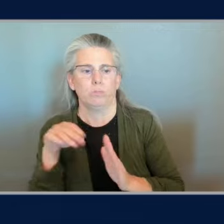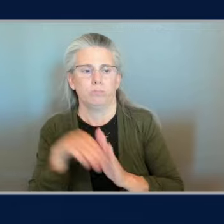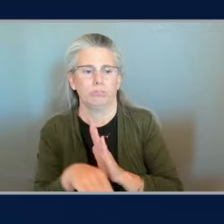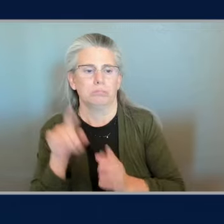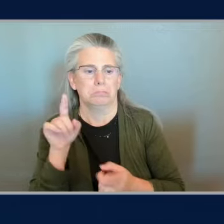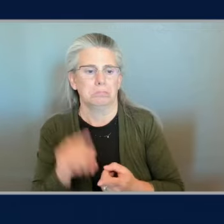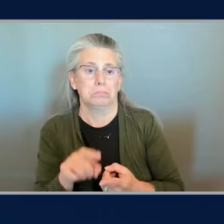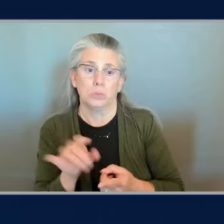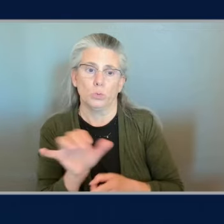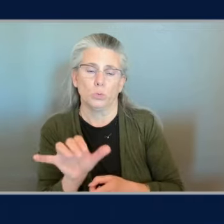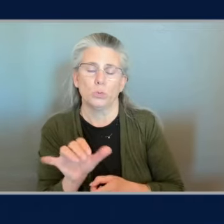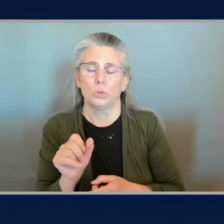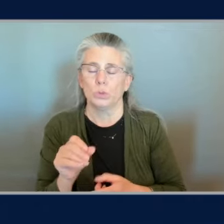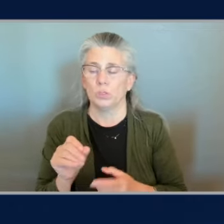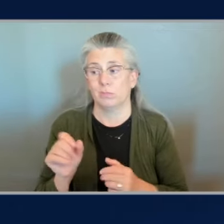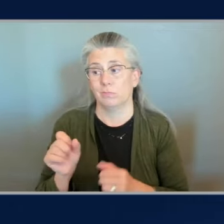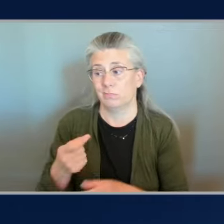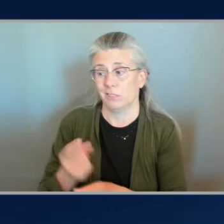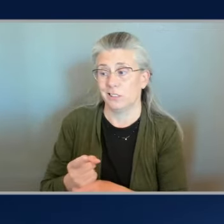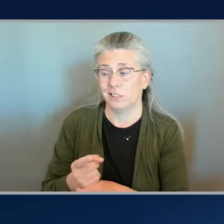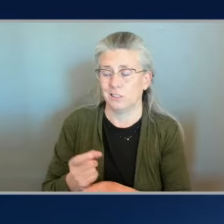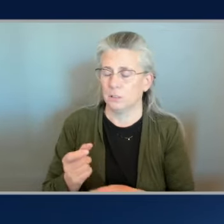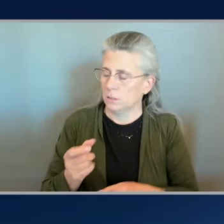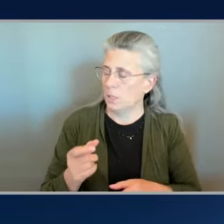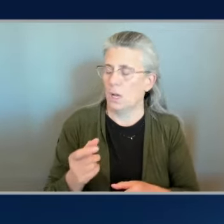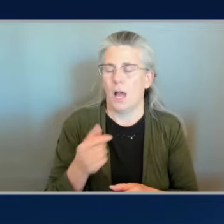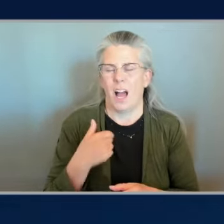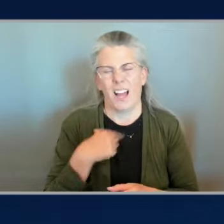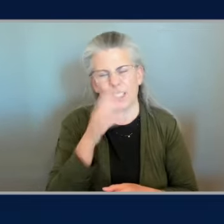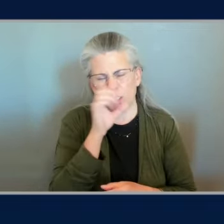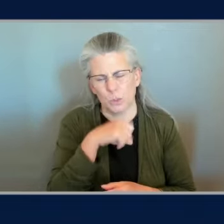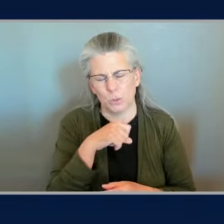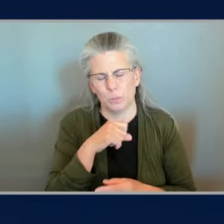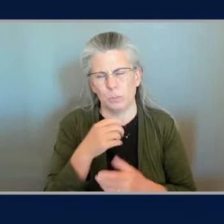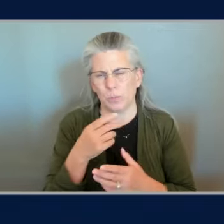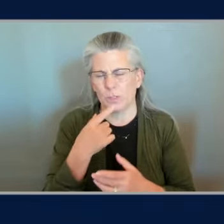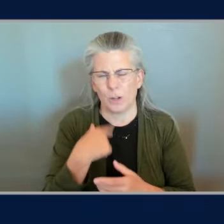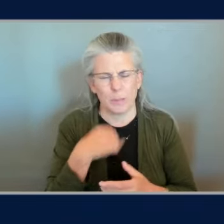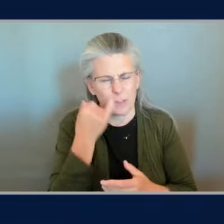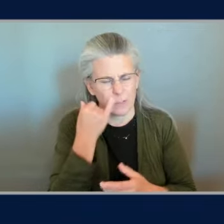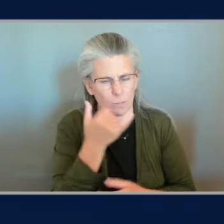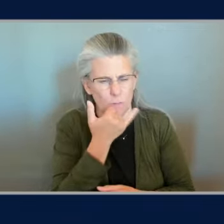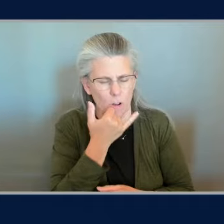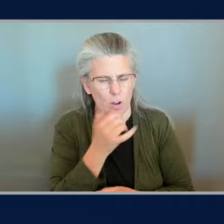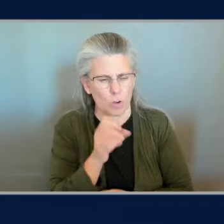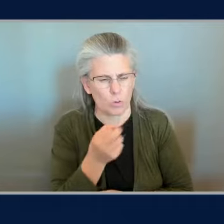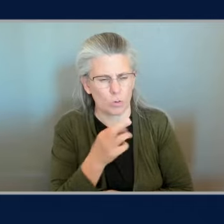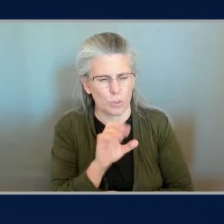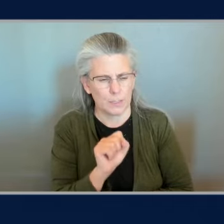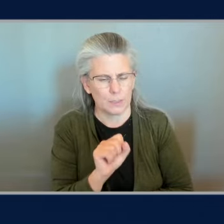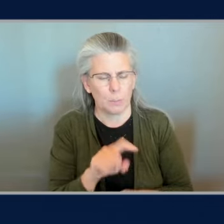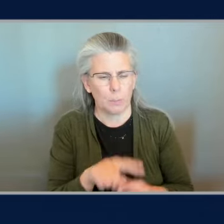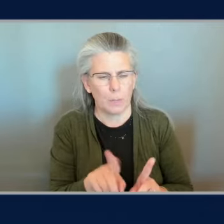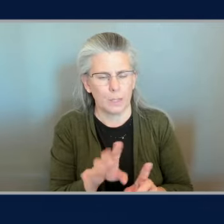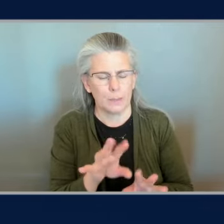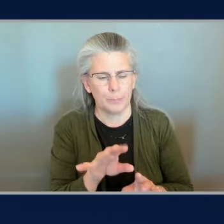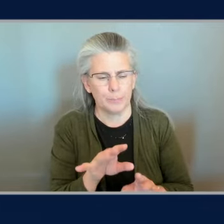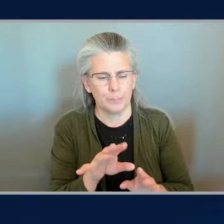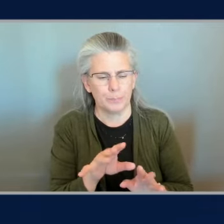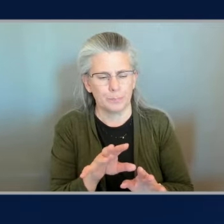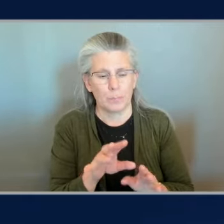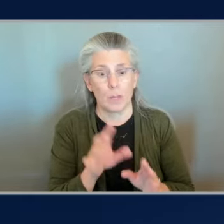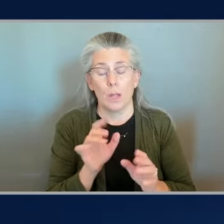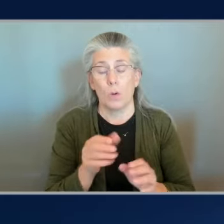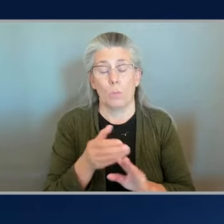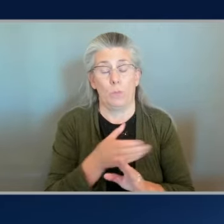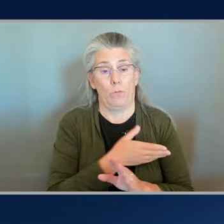i i assume and correct me if i'm wrong chris even prior to you know working with with generative ai or